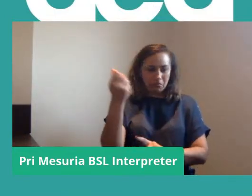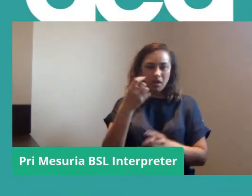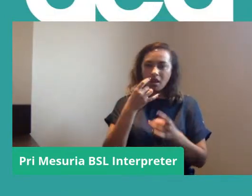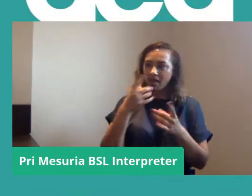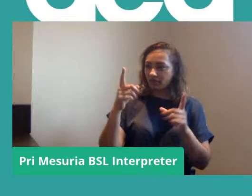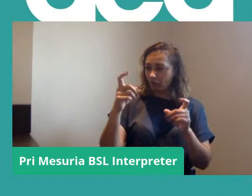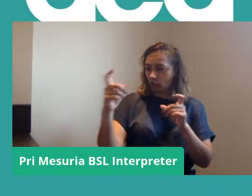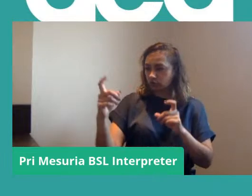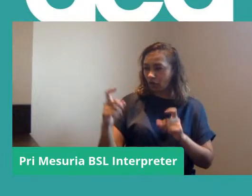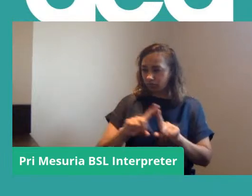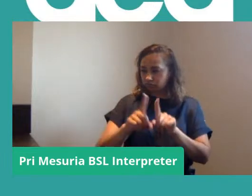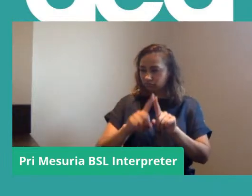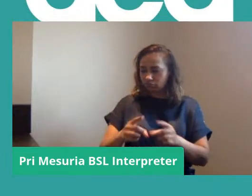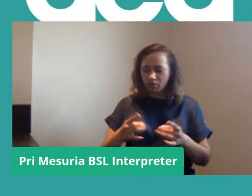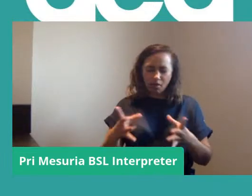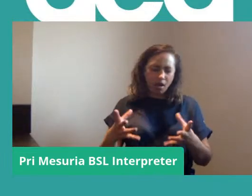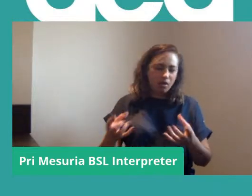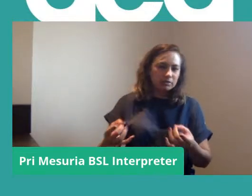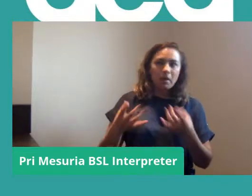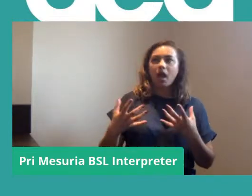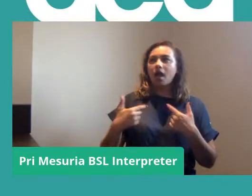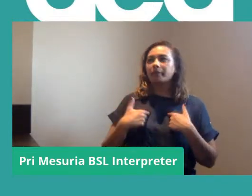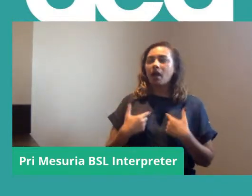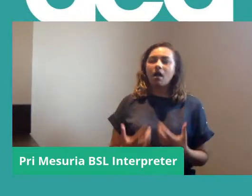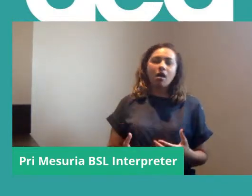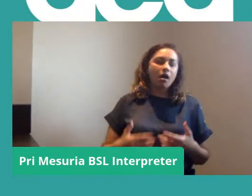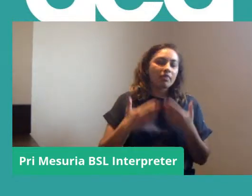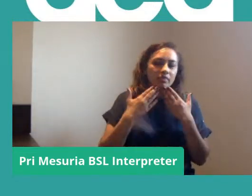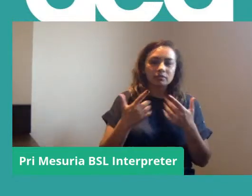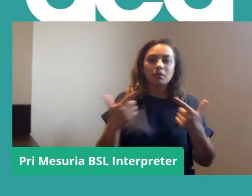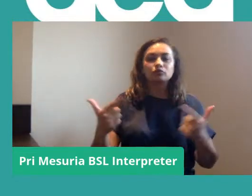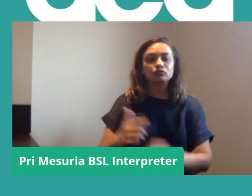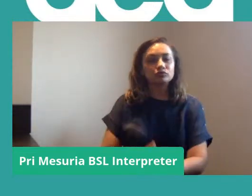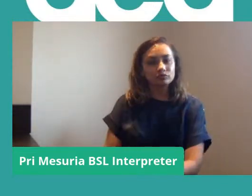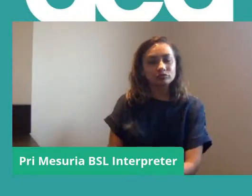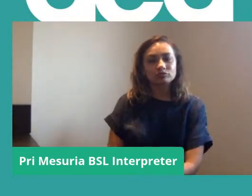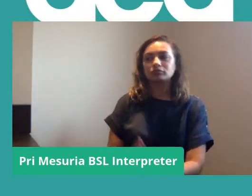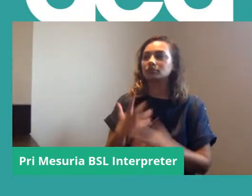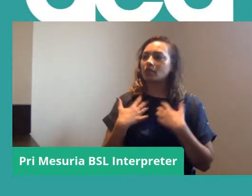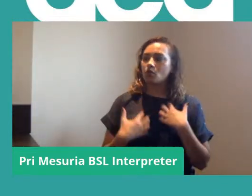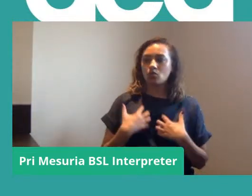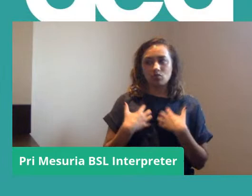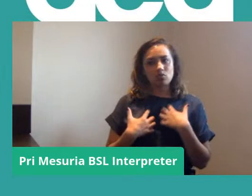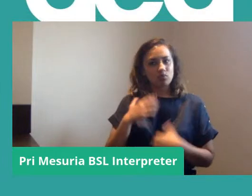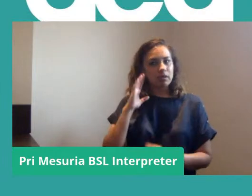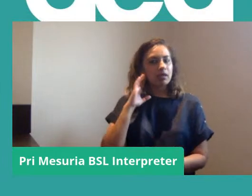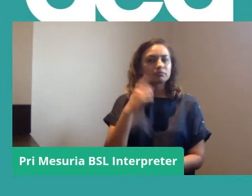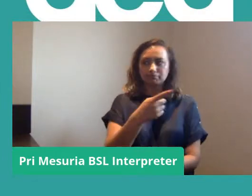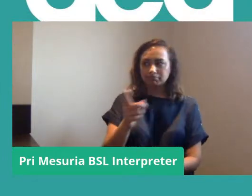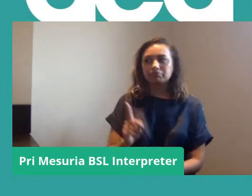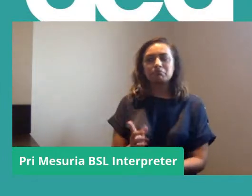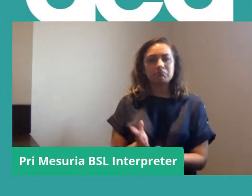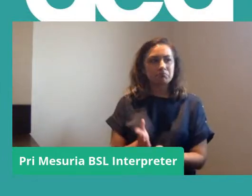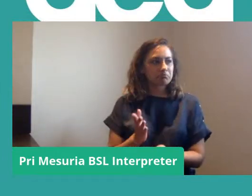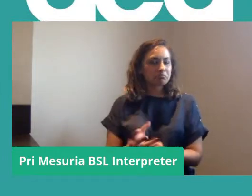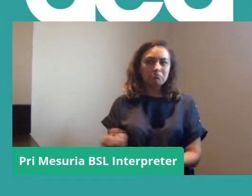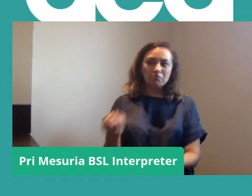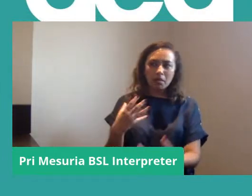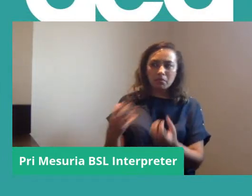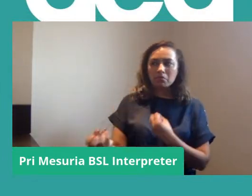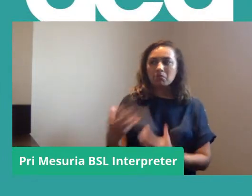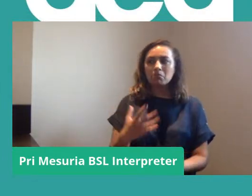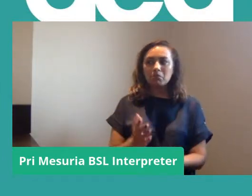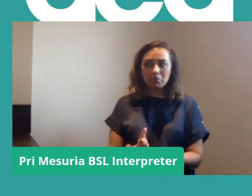as well, that was just so inspiring. Thank you very much. And again, really interesting to hear from, you know, kind of self